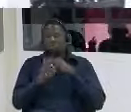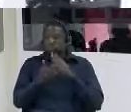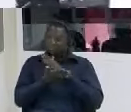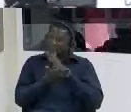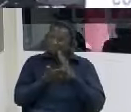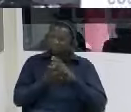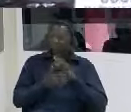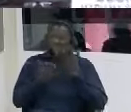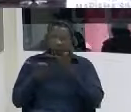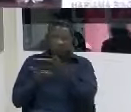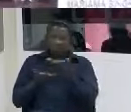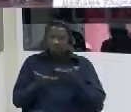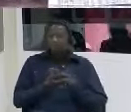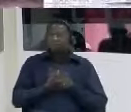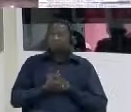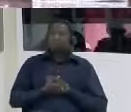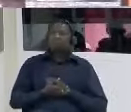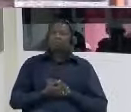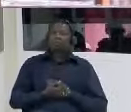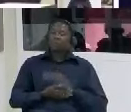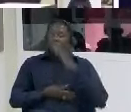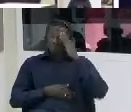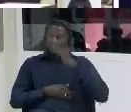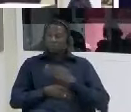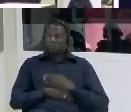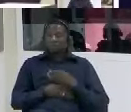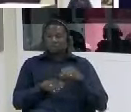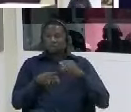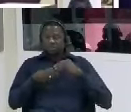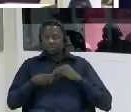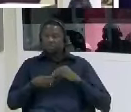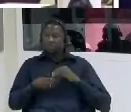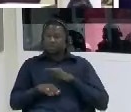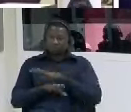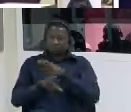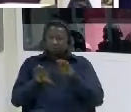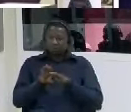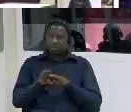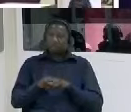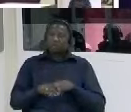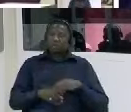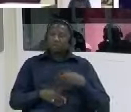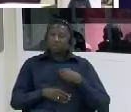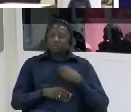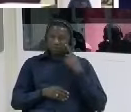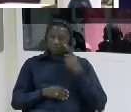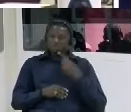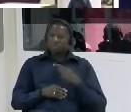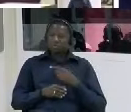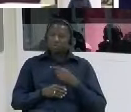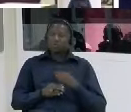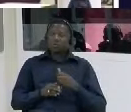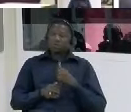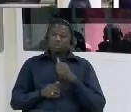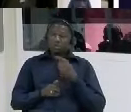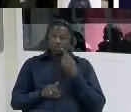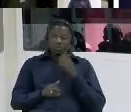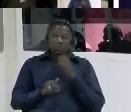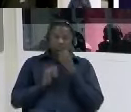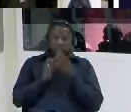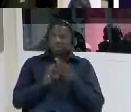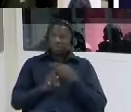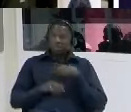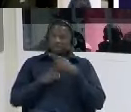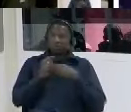thank you very much mr chairman for giving me the floor i want to acknowledge the good work